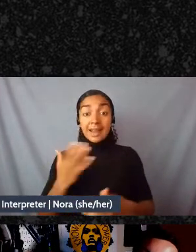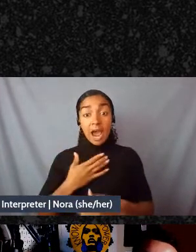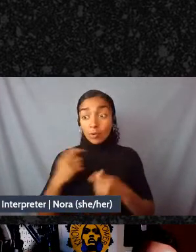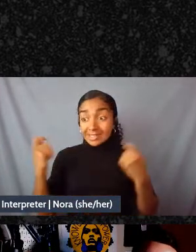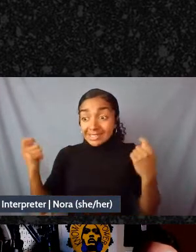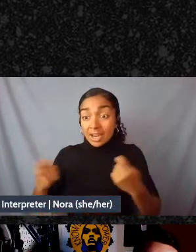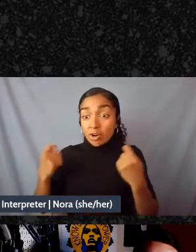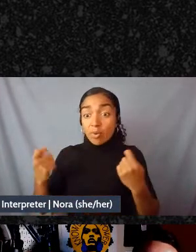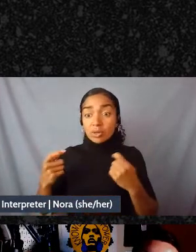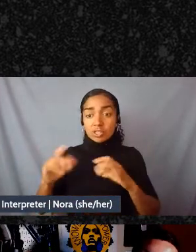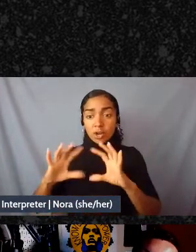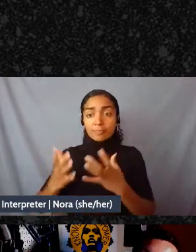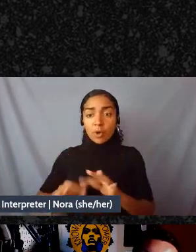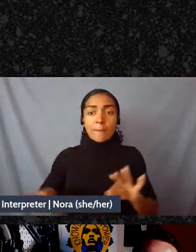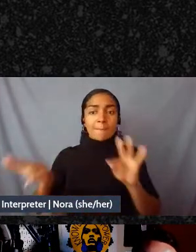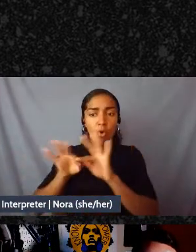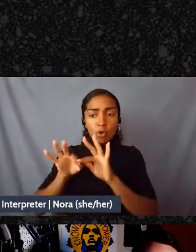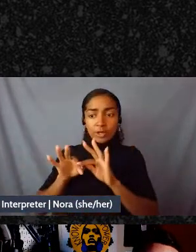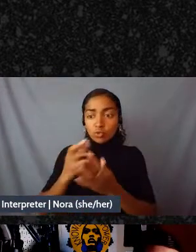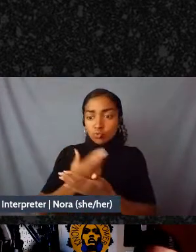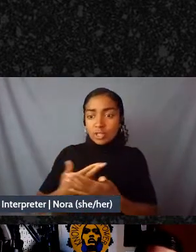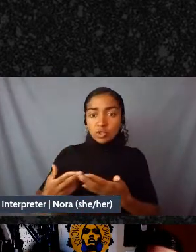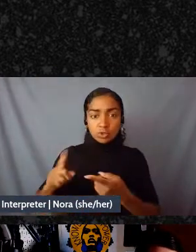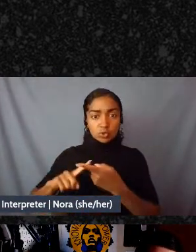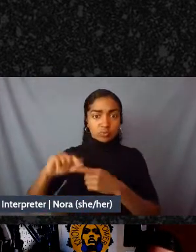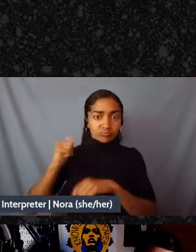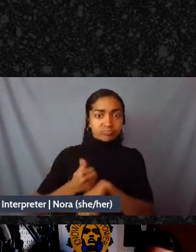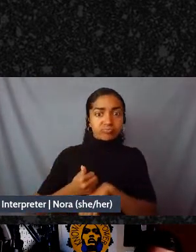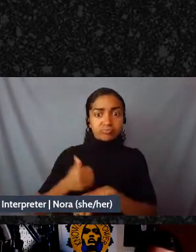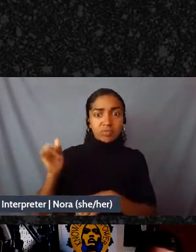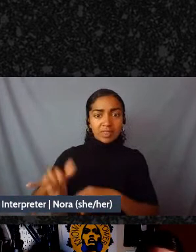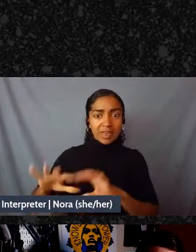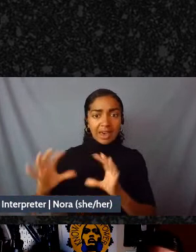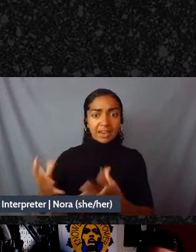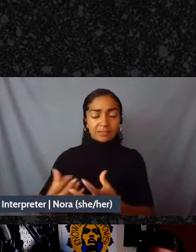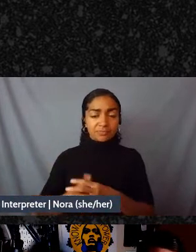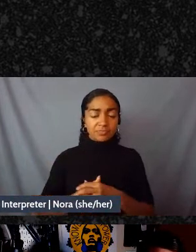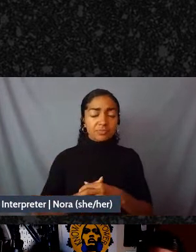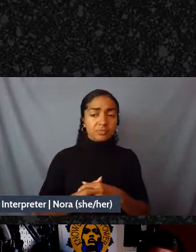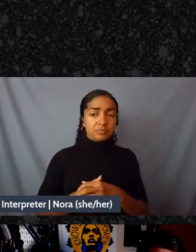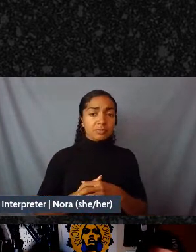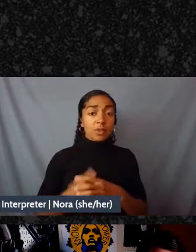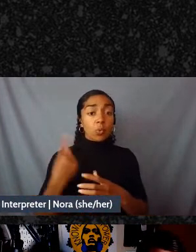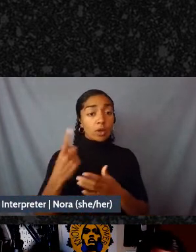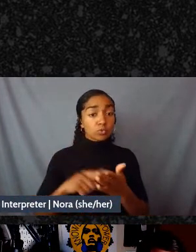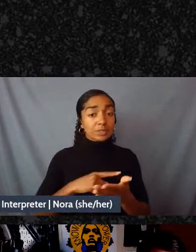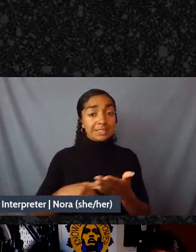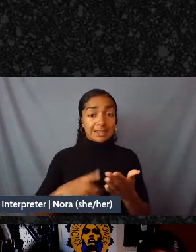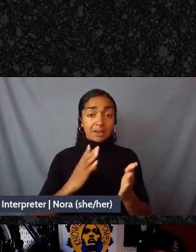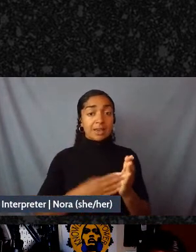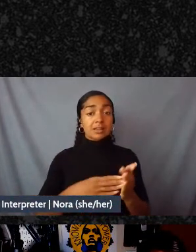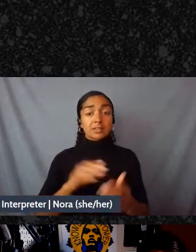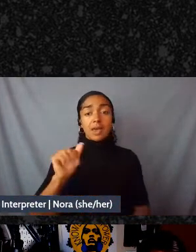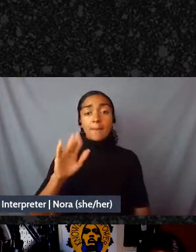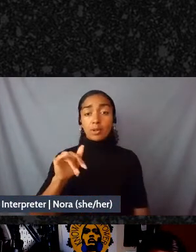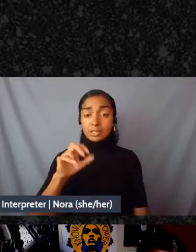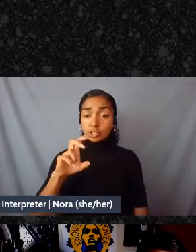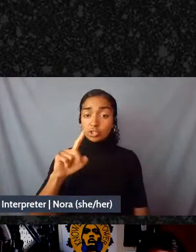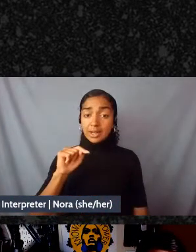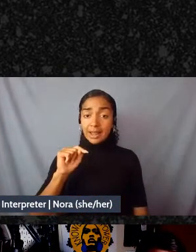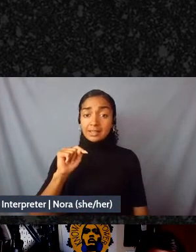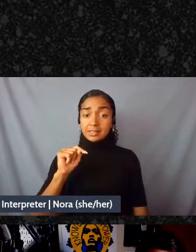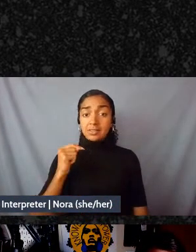establish that you know we have it's like the the sort of one of the critiques against abolitionist positions is that